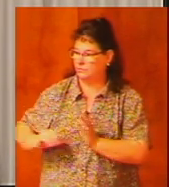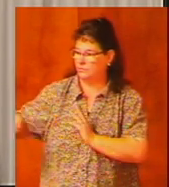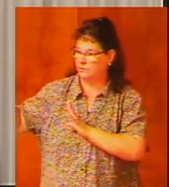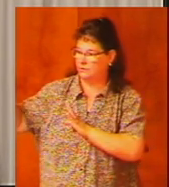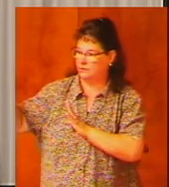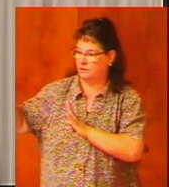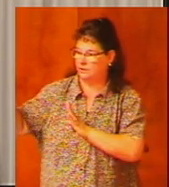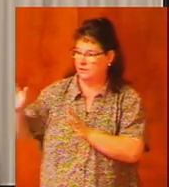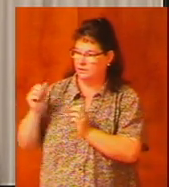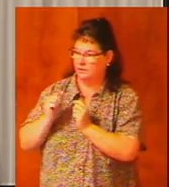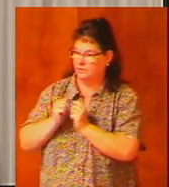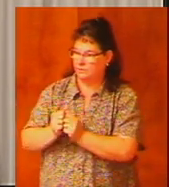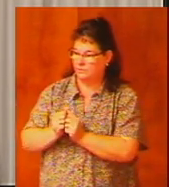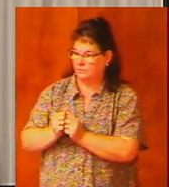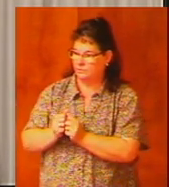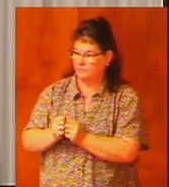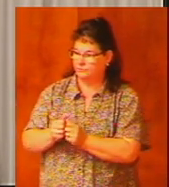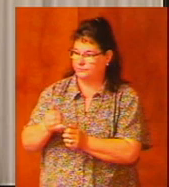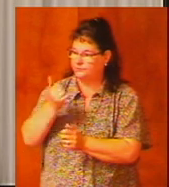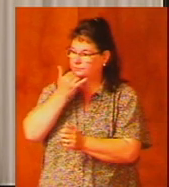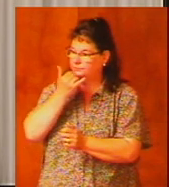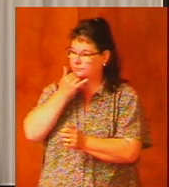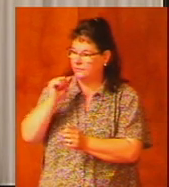into apostasy.